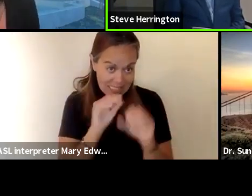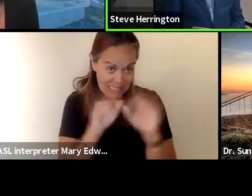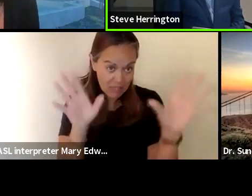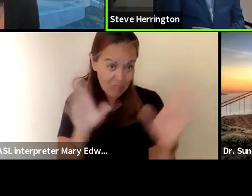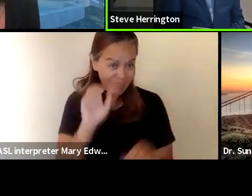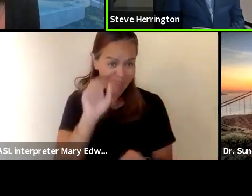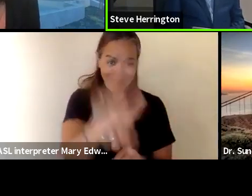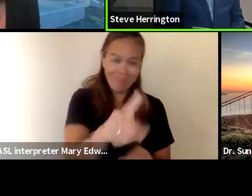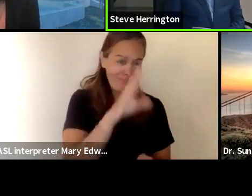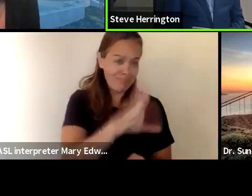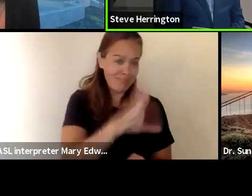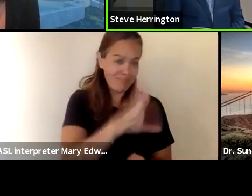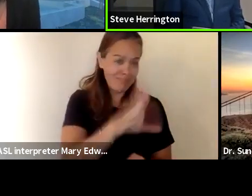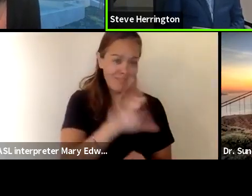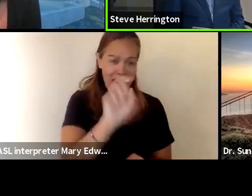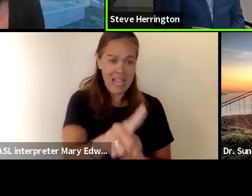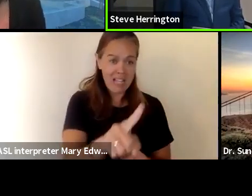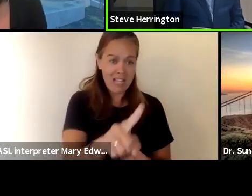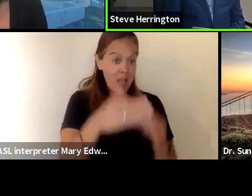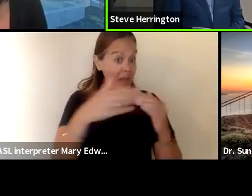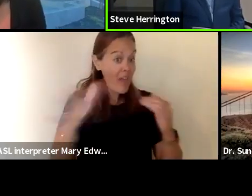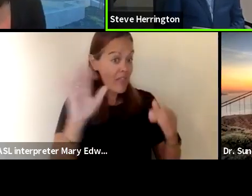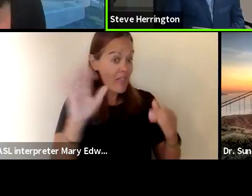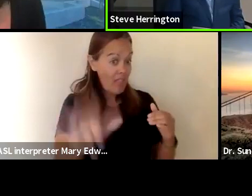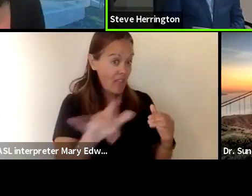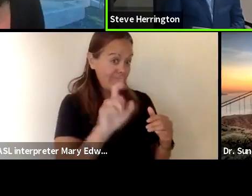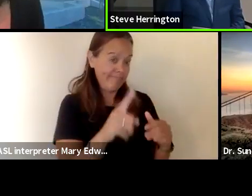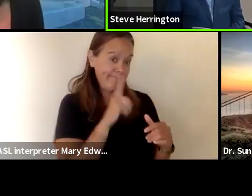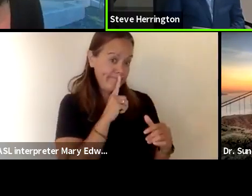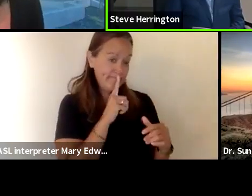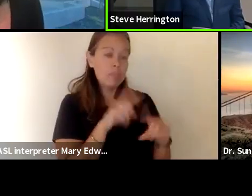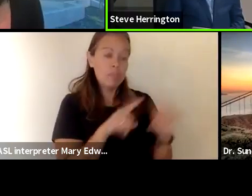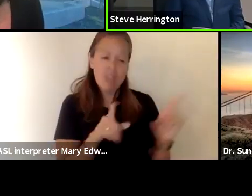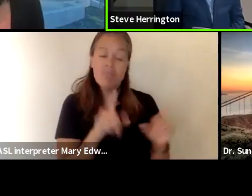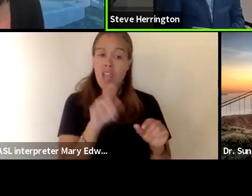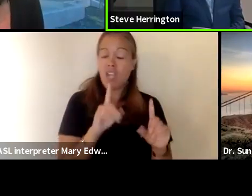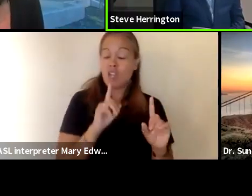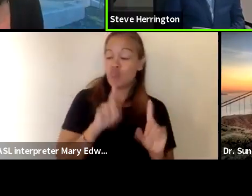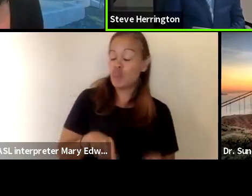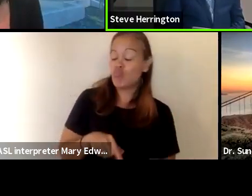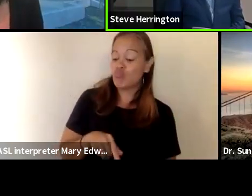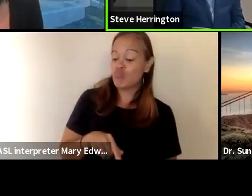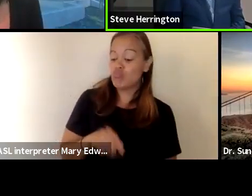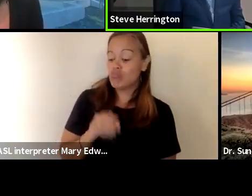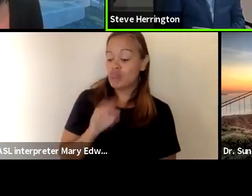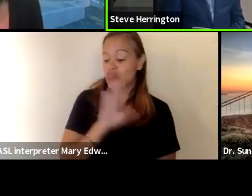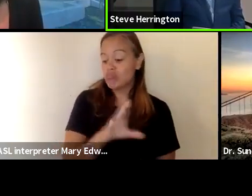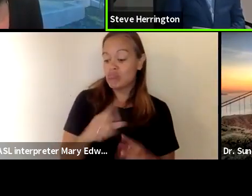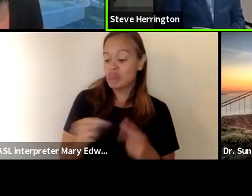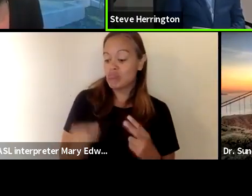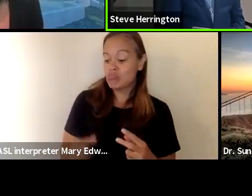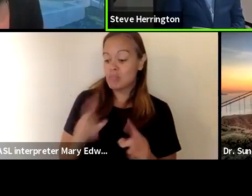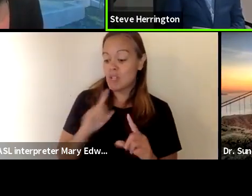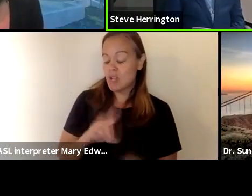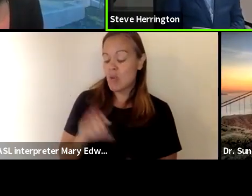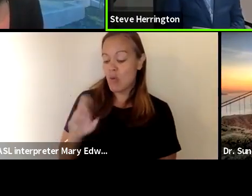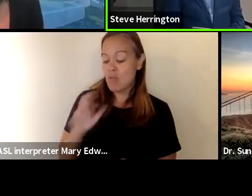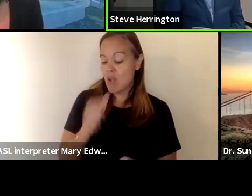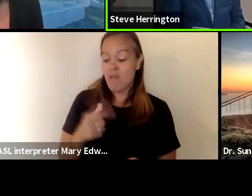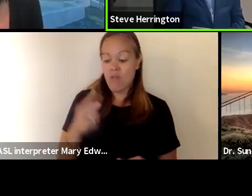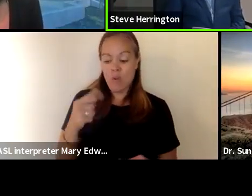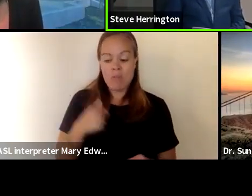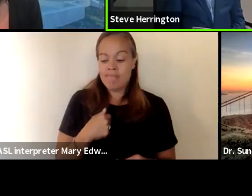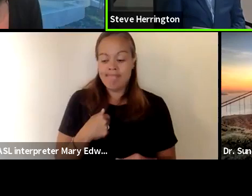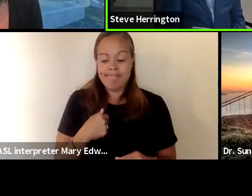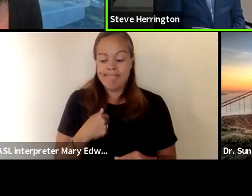you don't get to go on beyond that question but basically they can choose to answer that or not um for me i have